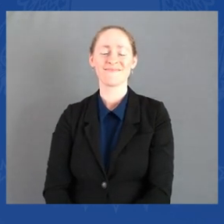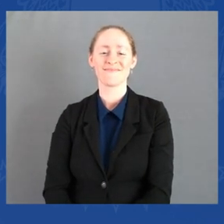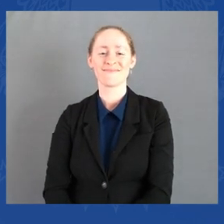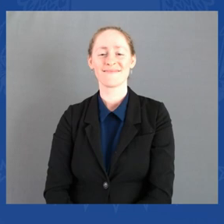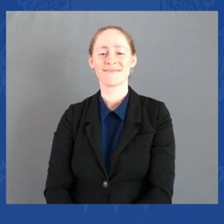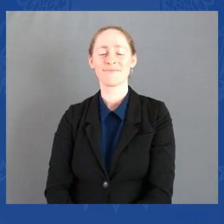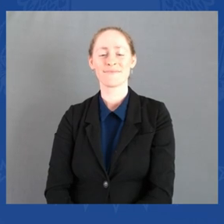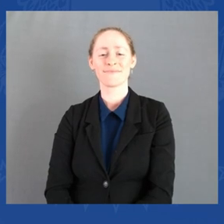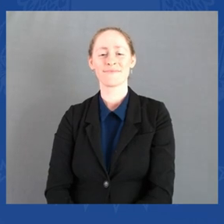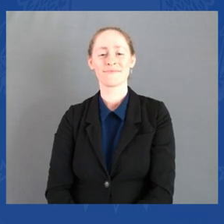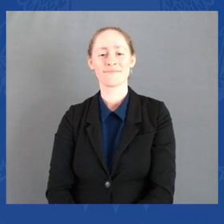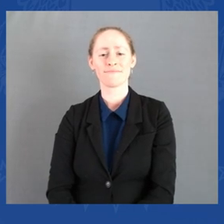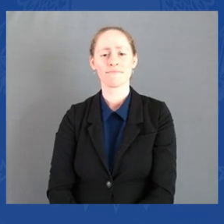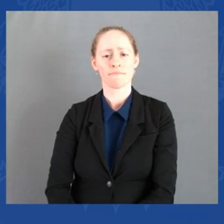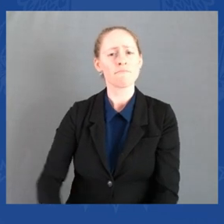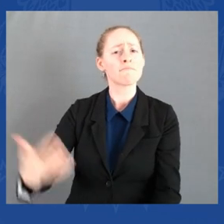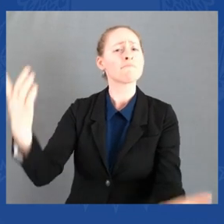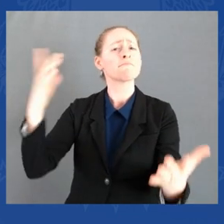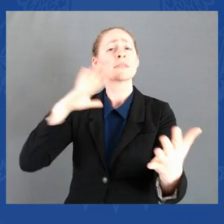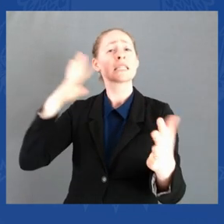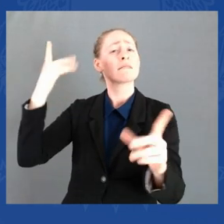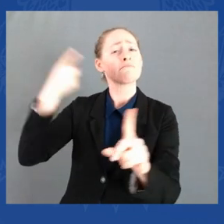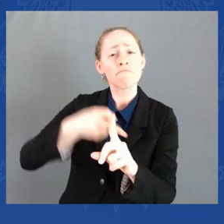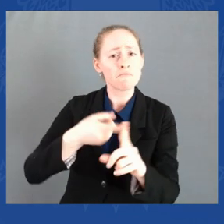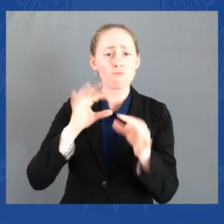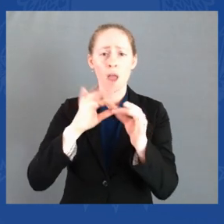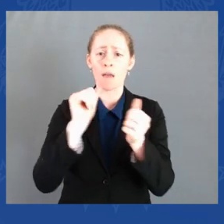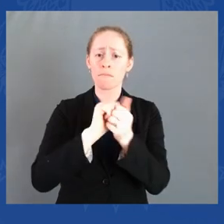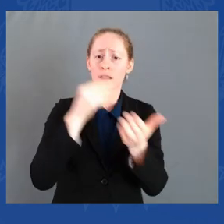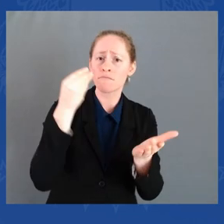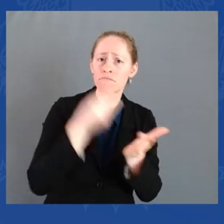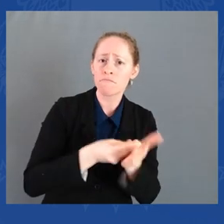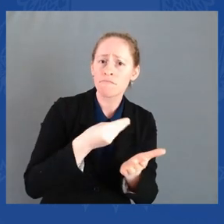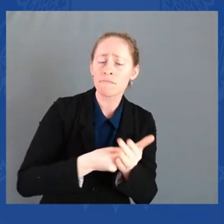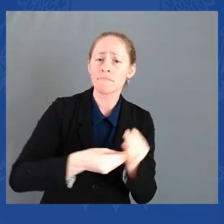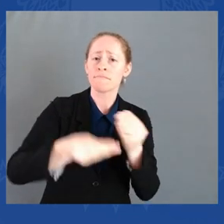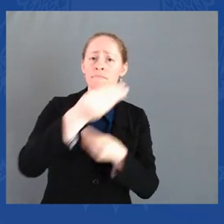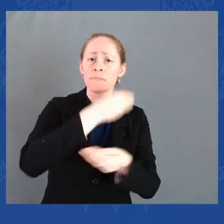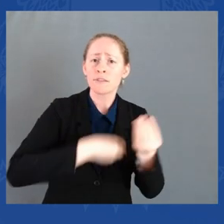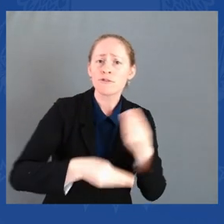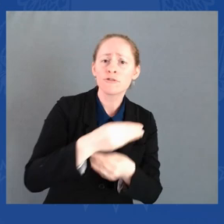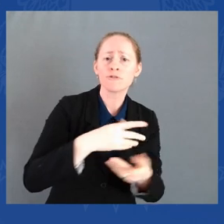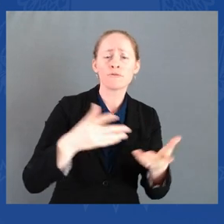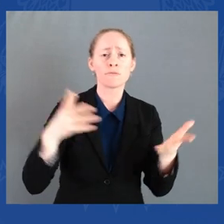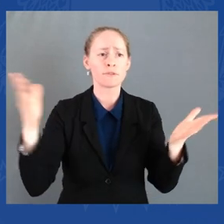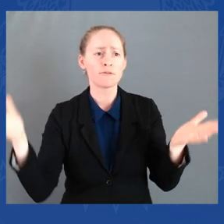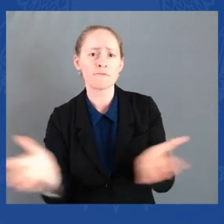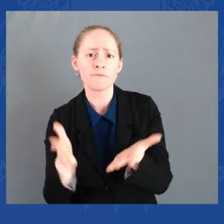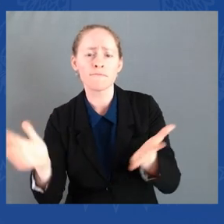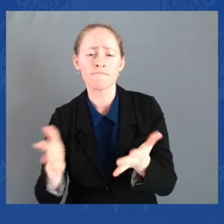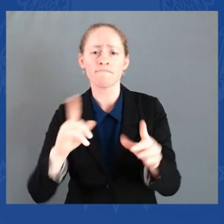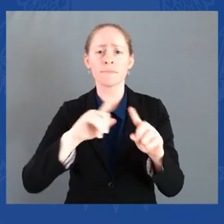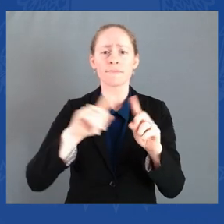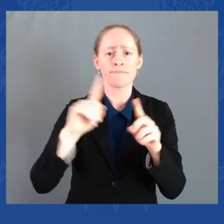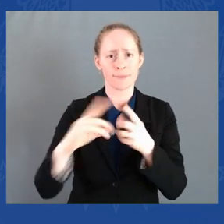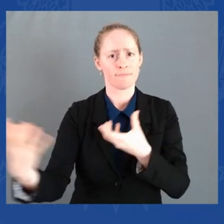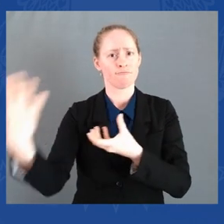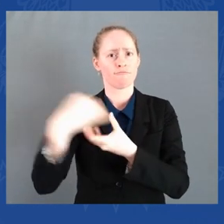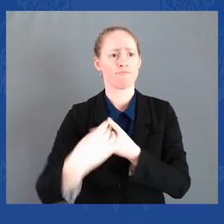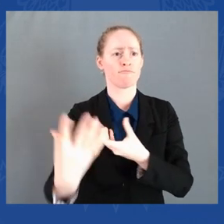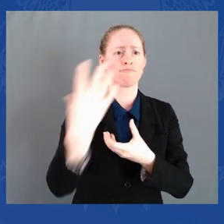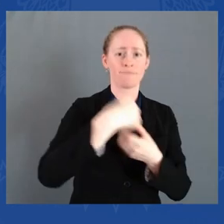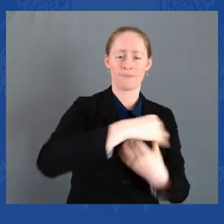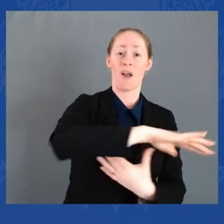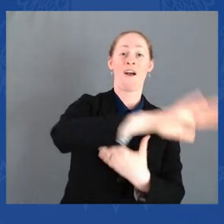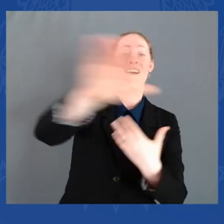to deliver prosperity for all. As I've traveled the country and around the world to carry out the President's